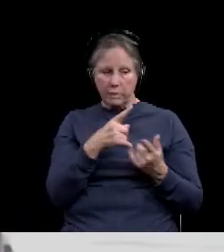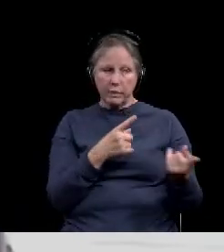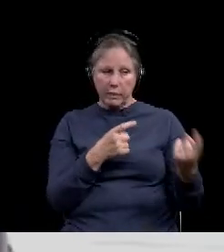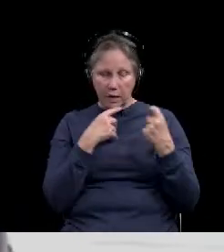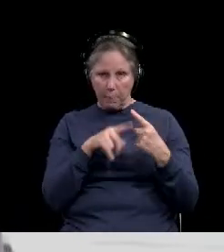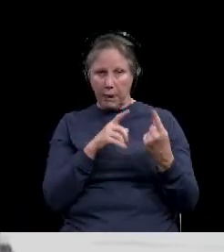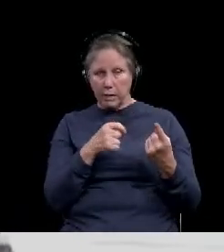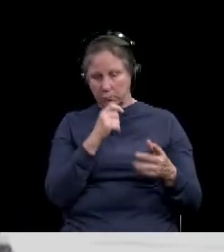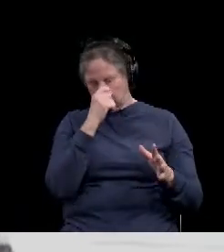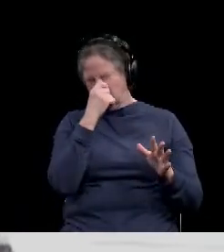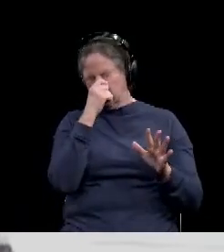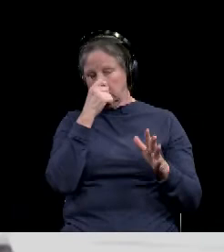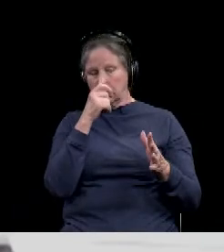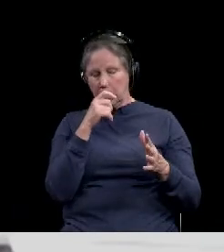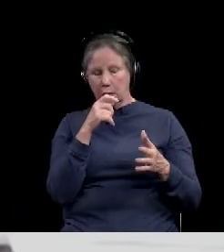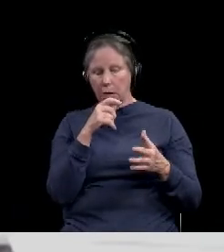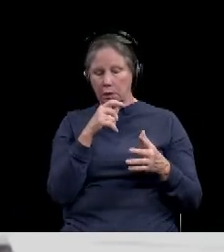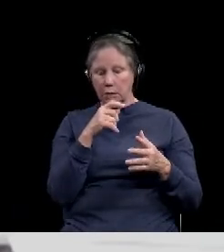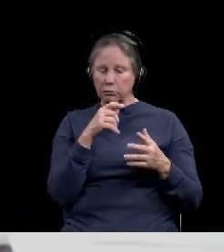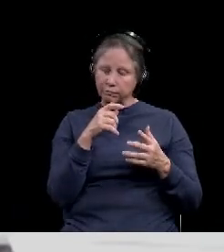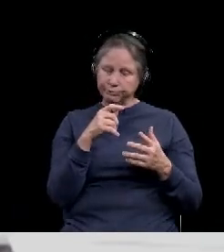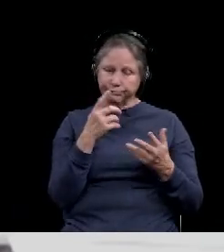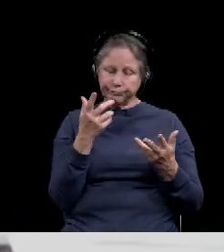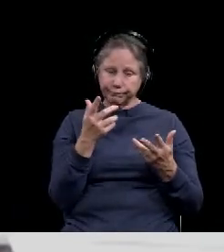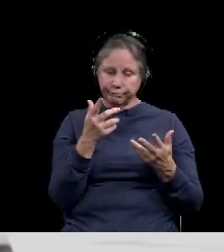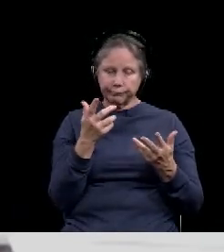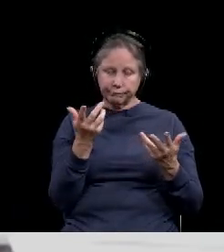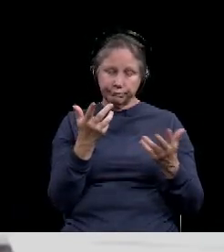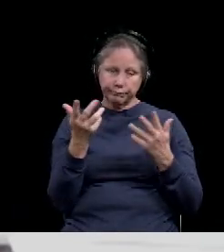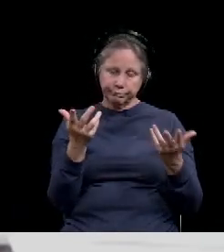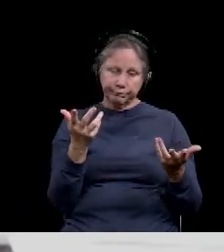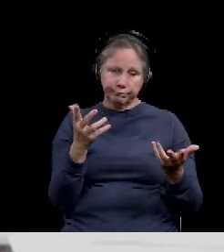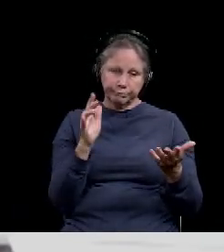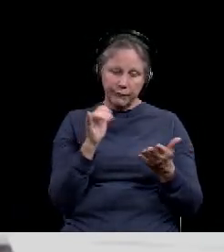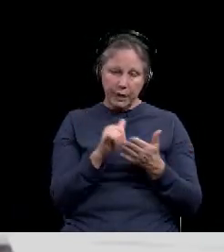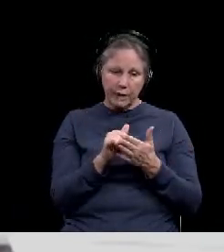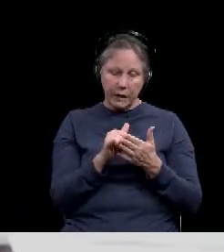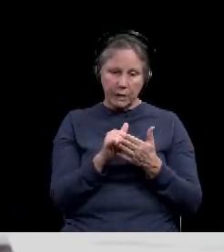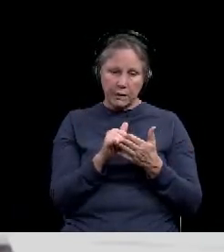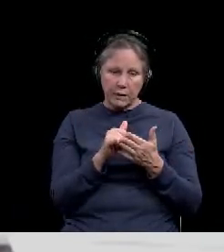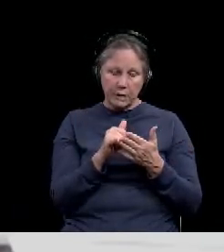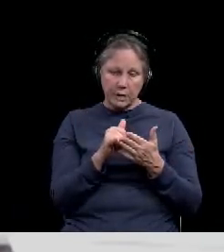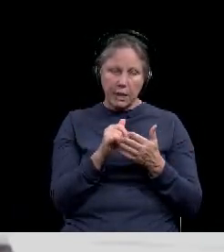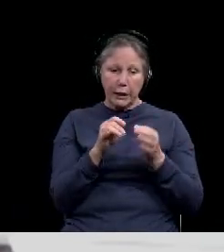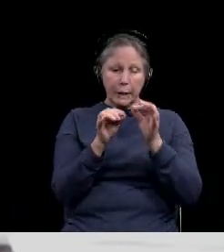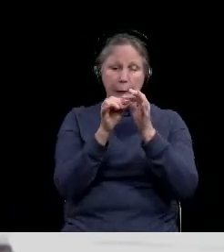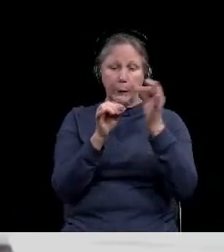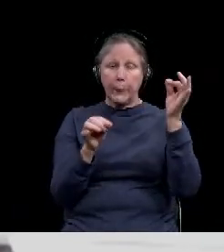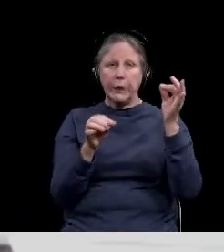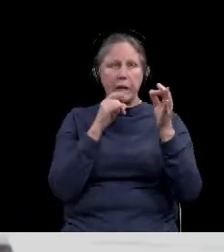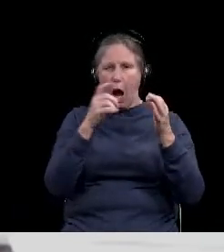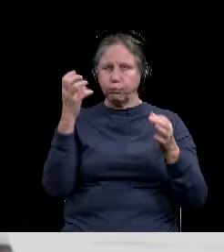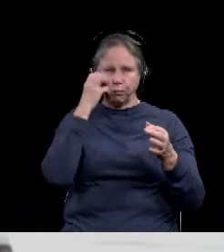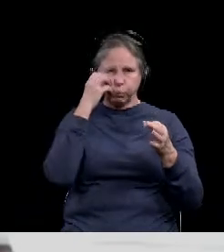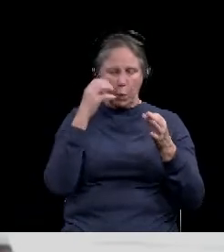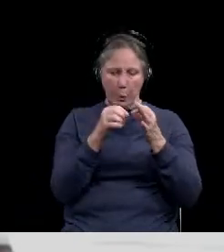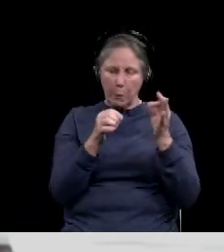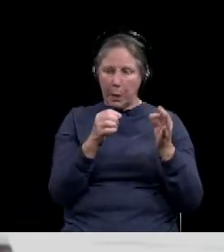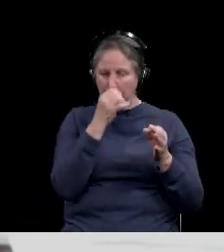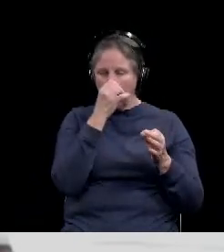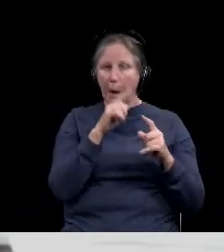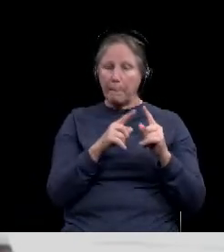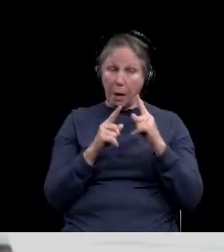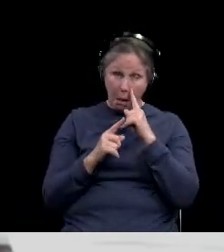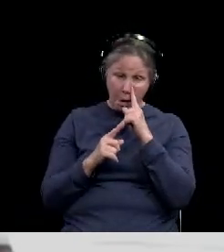refers to. So it, it is, um, it is a, uh, smaller, uh, size Q-tip that goes, um, pretty